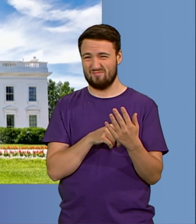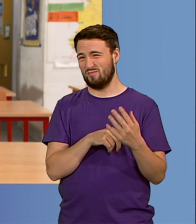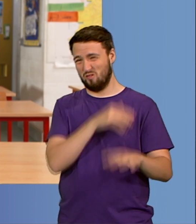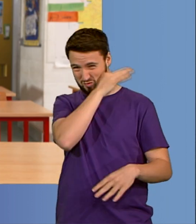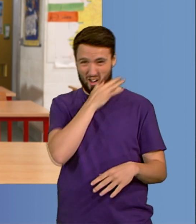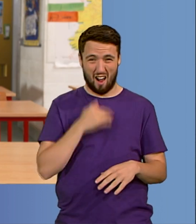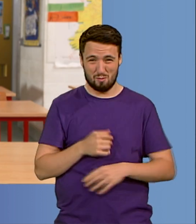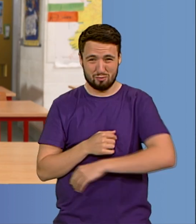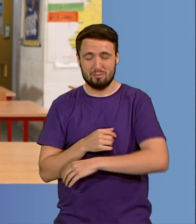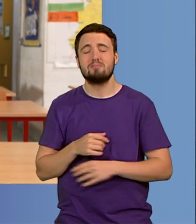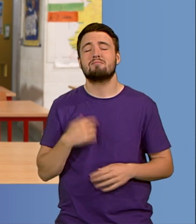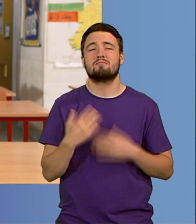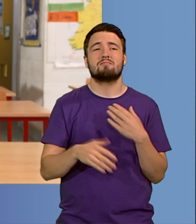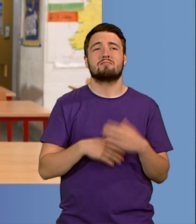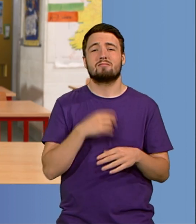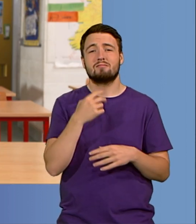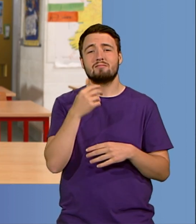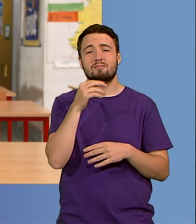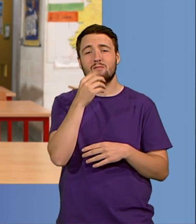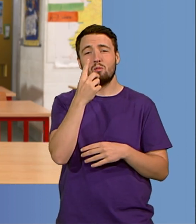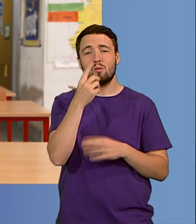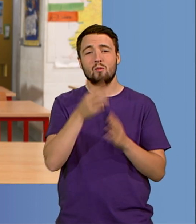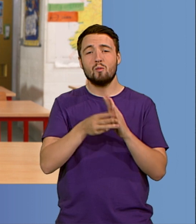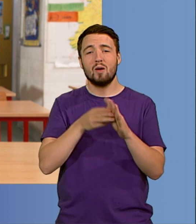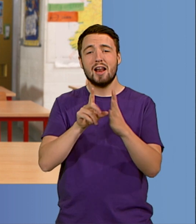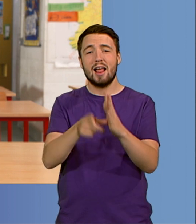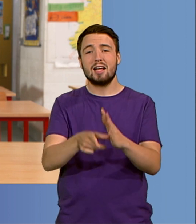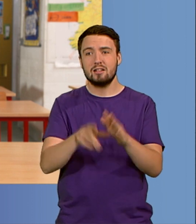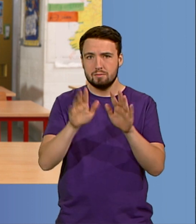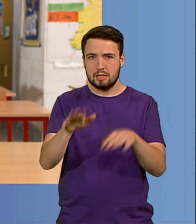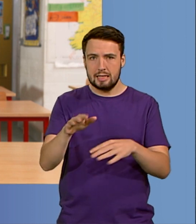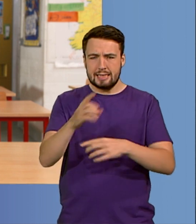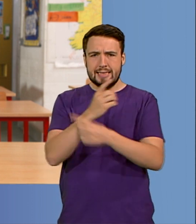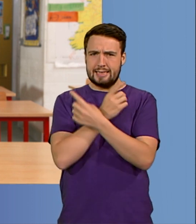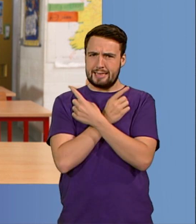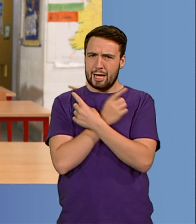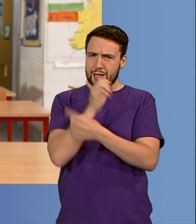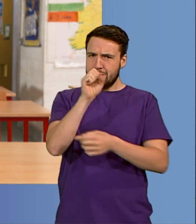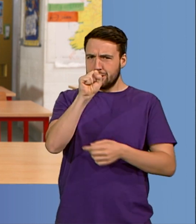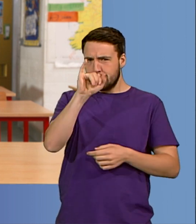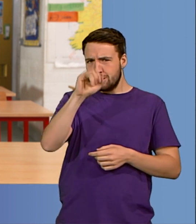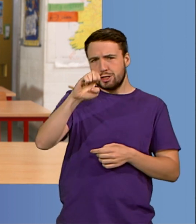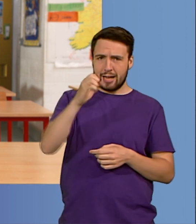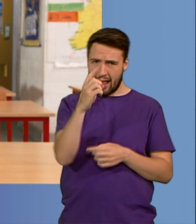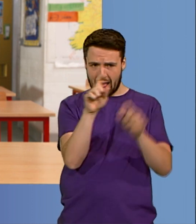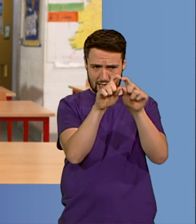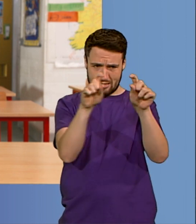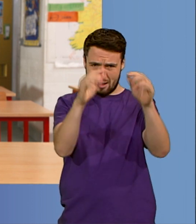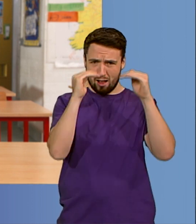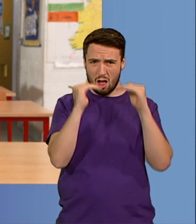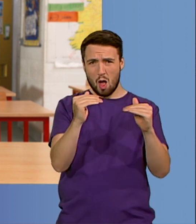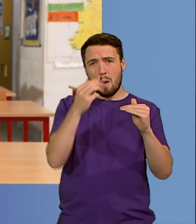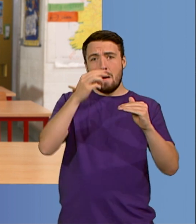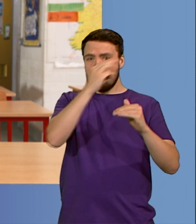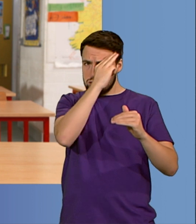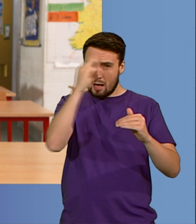I got another email. It said, Dear Sinead, President Obama would really like